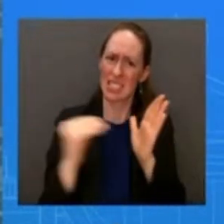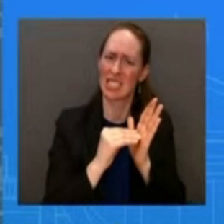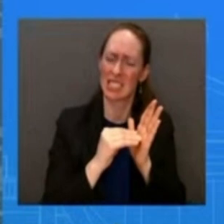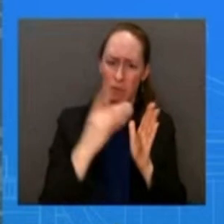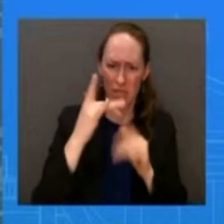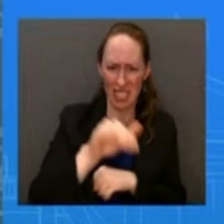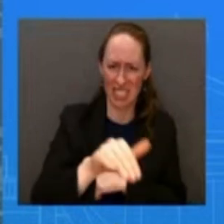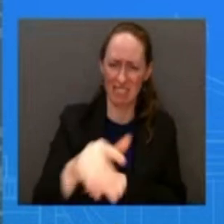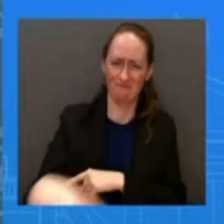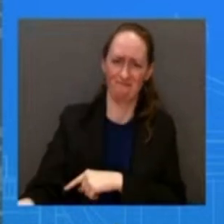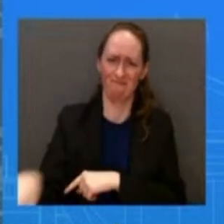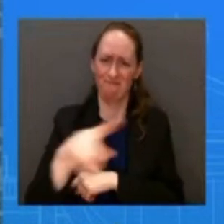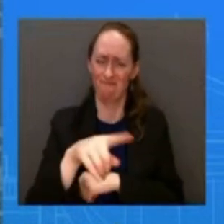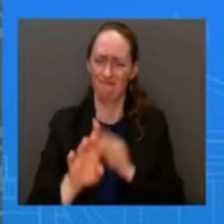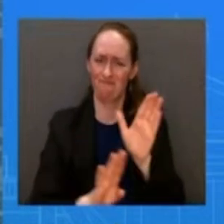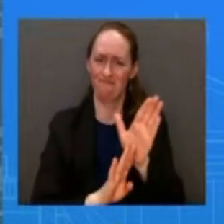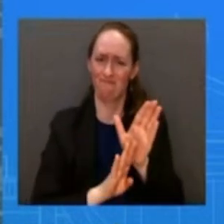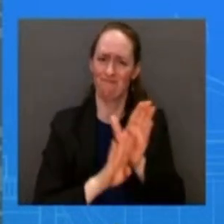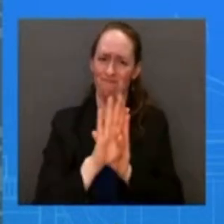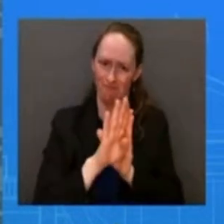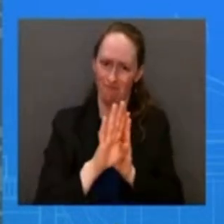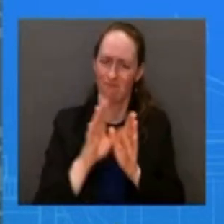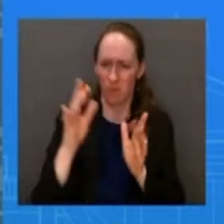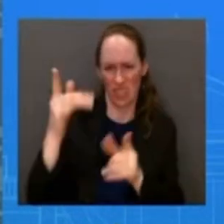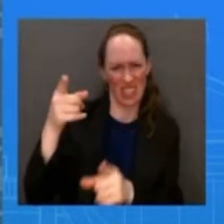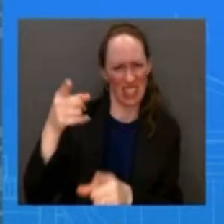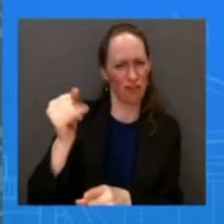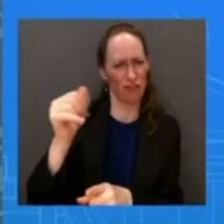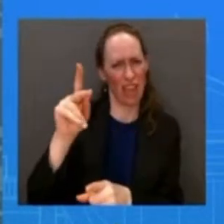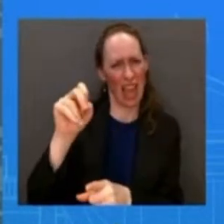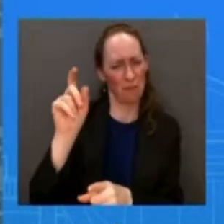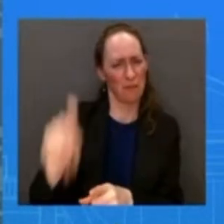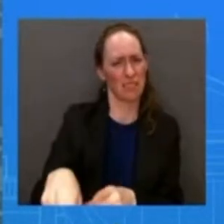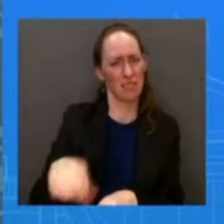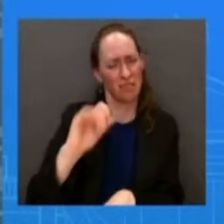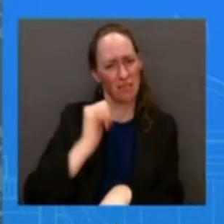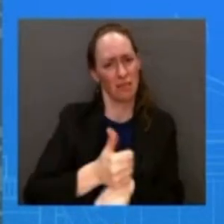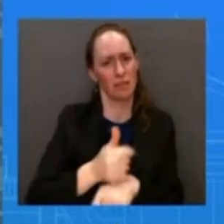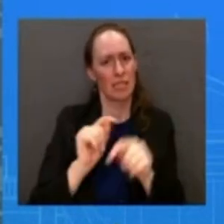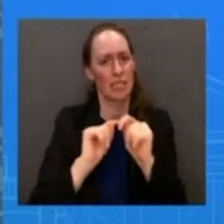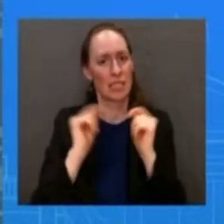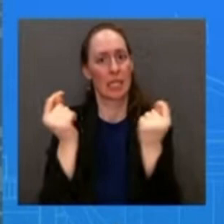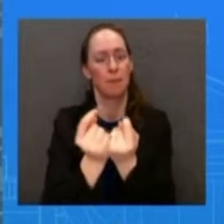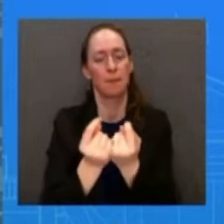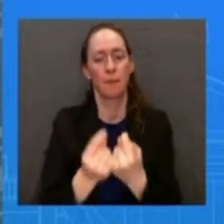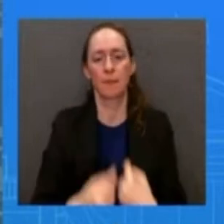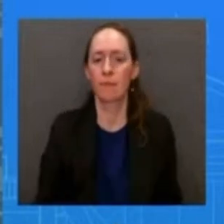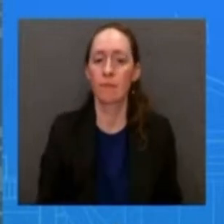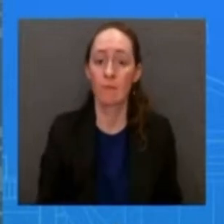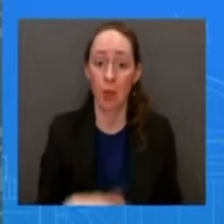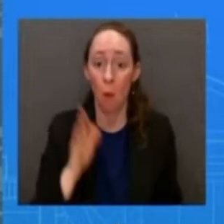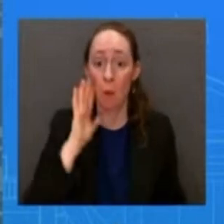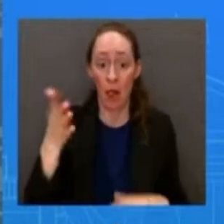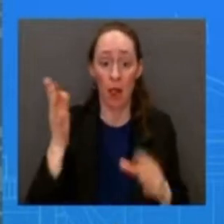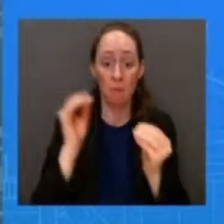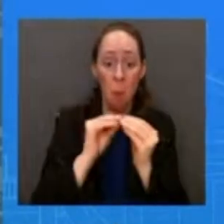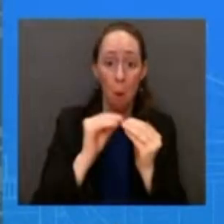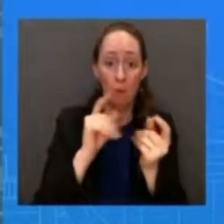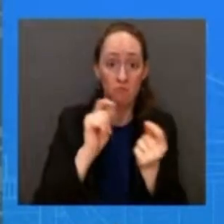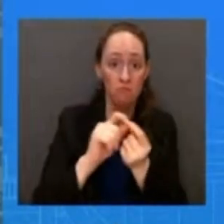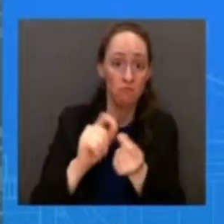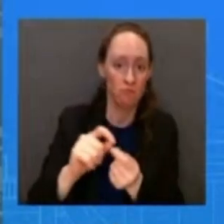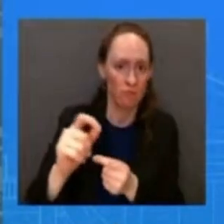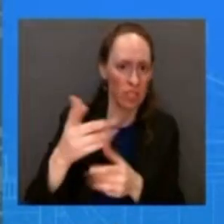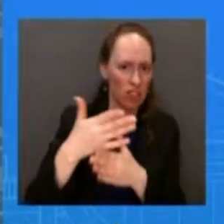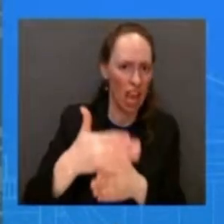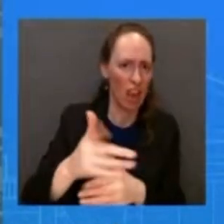uh to uh to run this process uh i just don't have anything else we will we will have more to share later later this week i just don't have like a vehicle